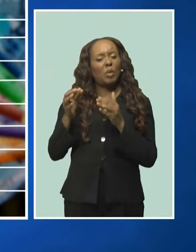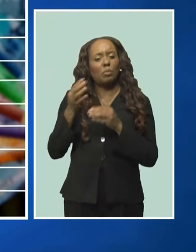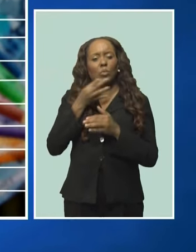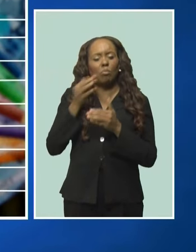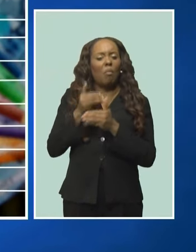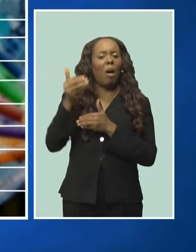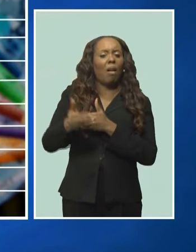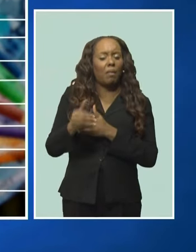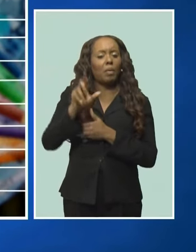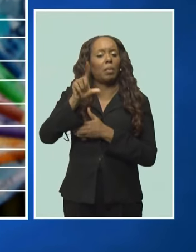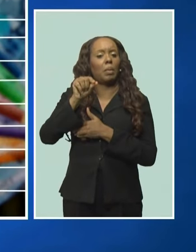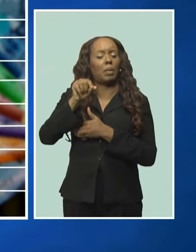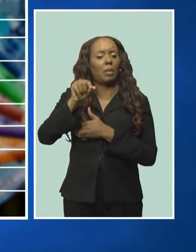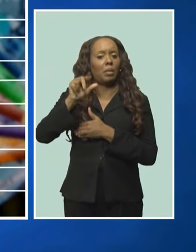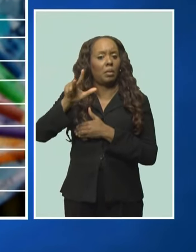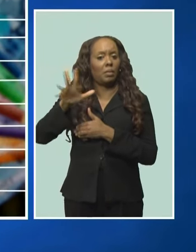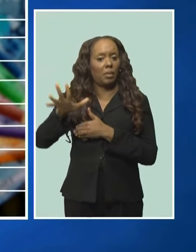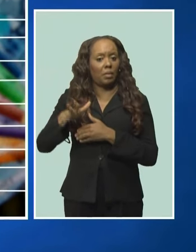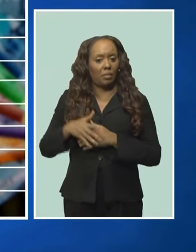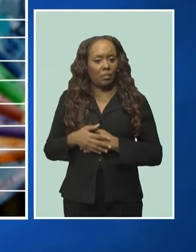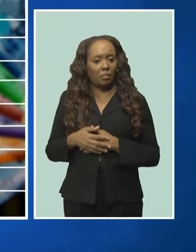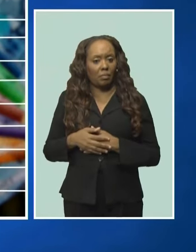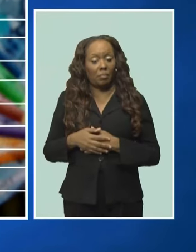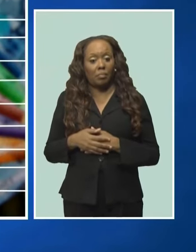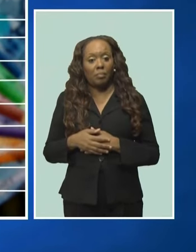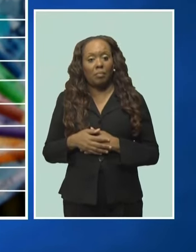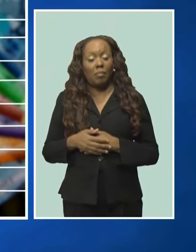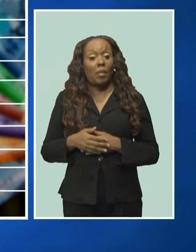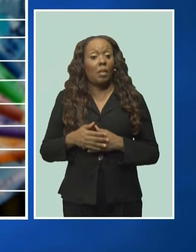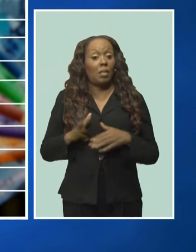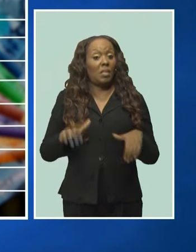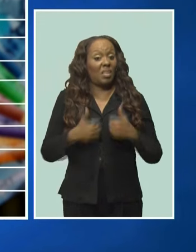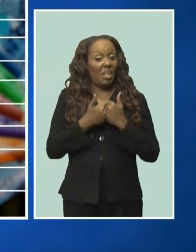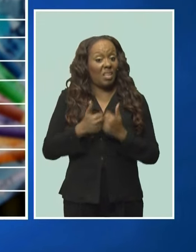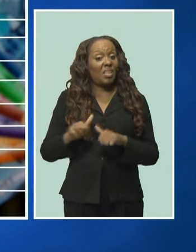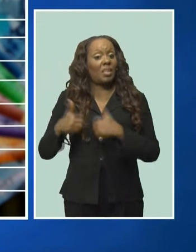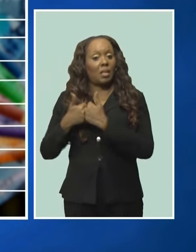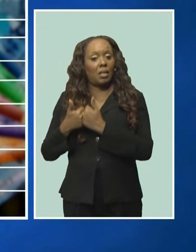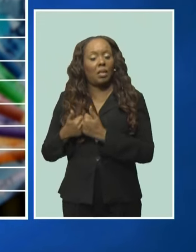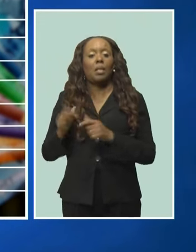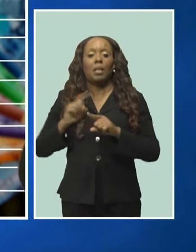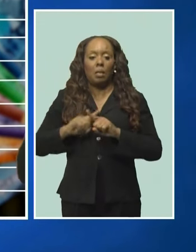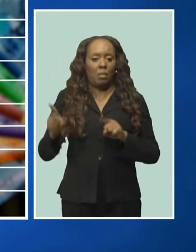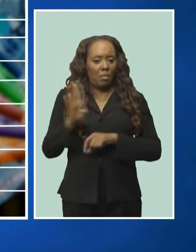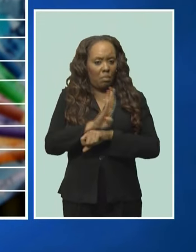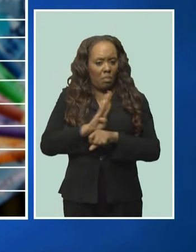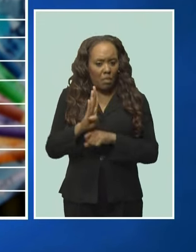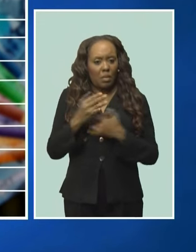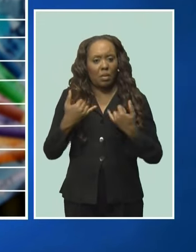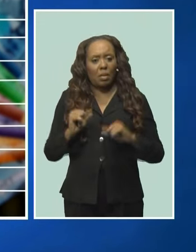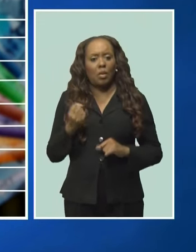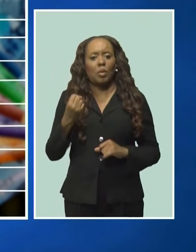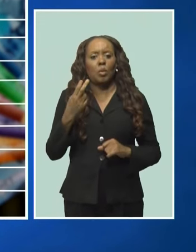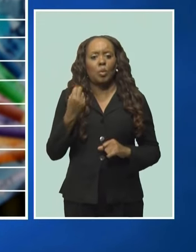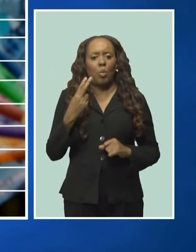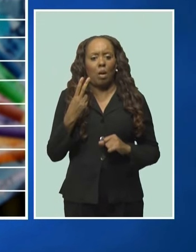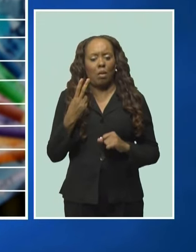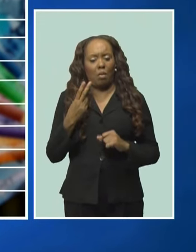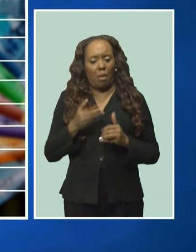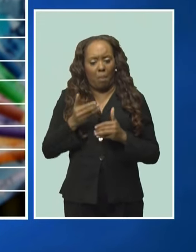Prime Minister Motley says despite the challenges, the country is on target to see its 12th consecutive quarter of growth.